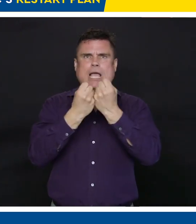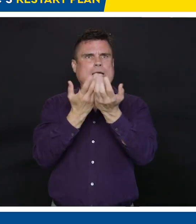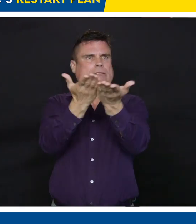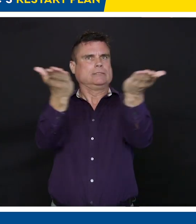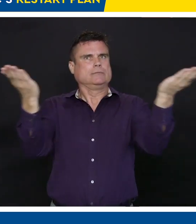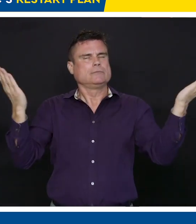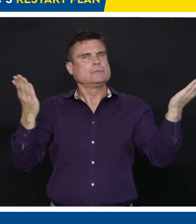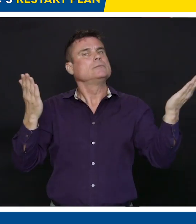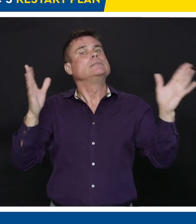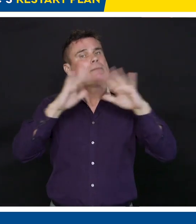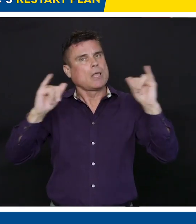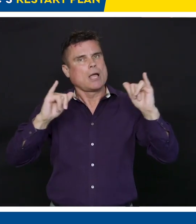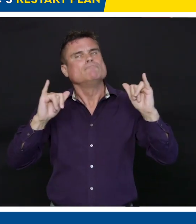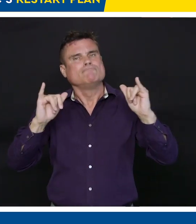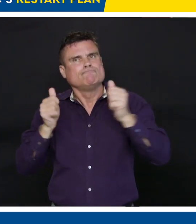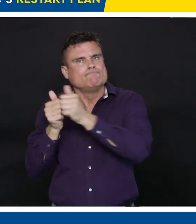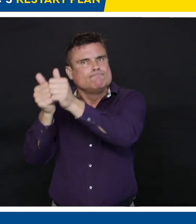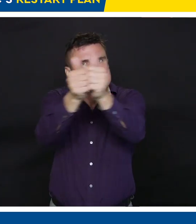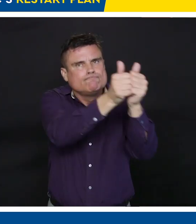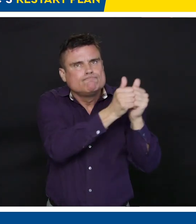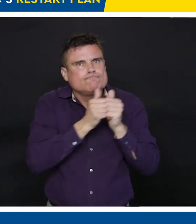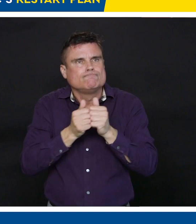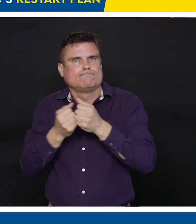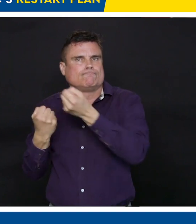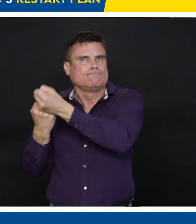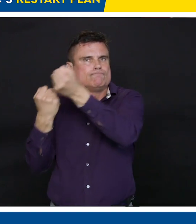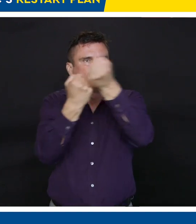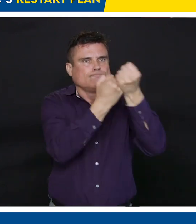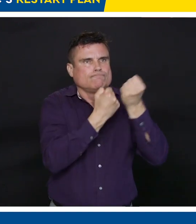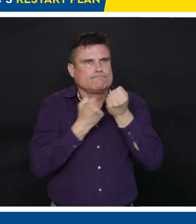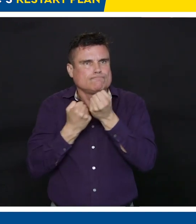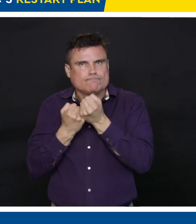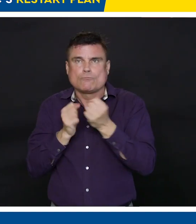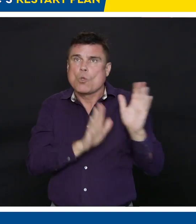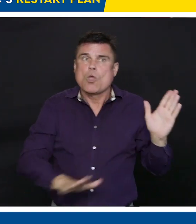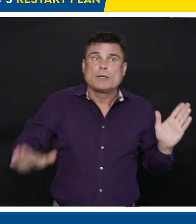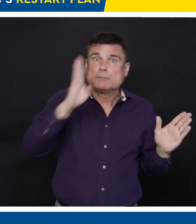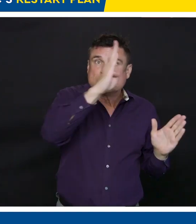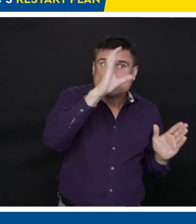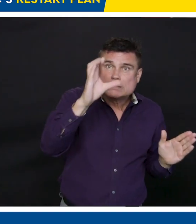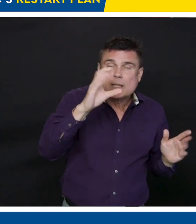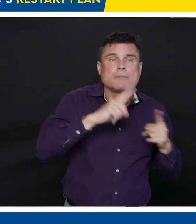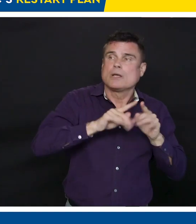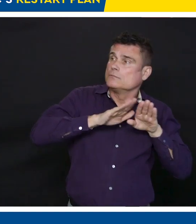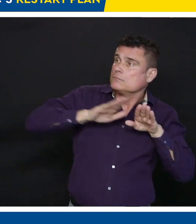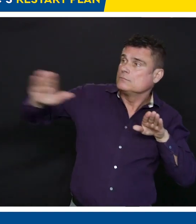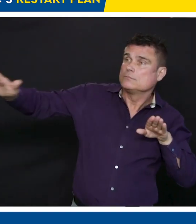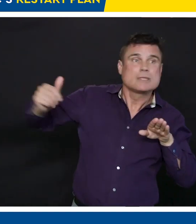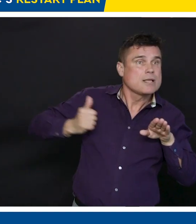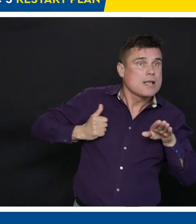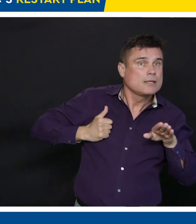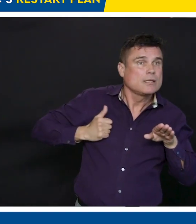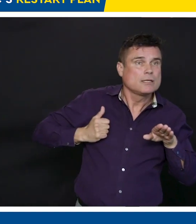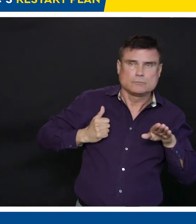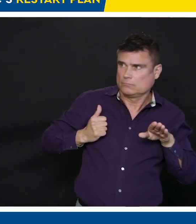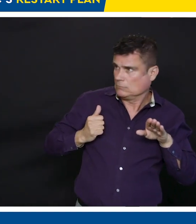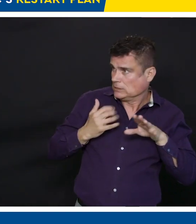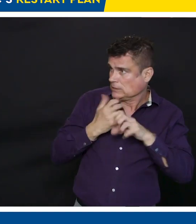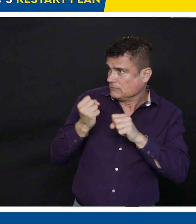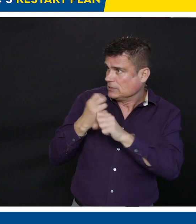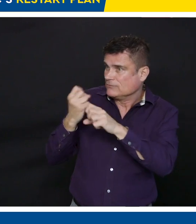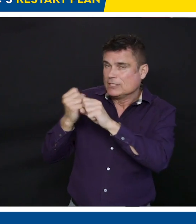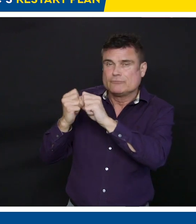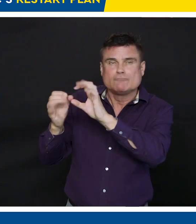Columbians and all Canadians. So those are the primary focuses, and that's at the higher level. When we get down to the basics,